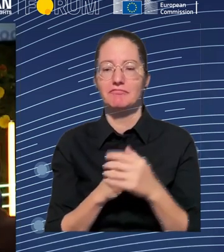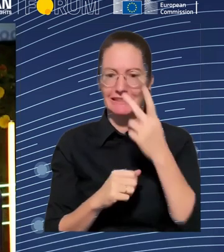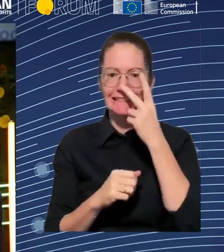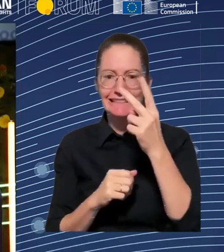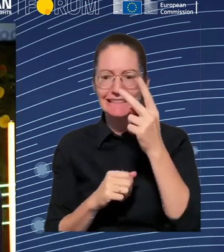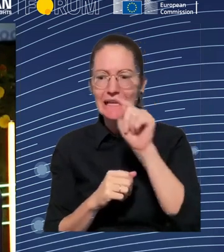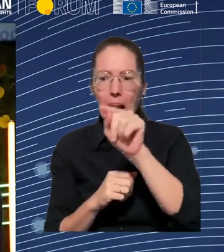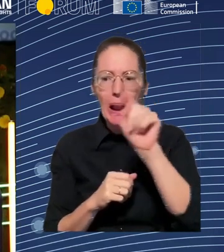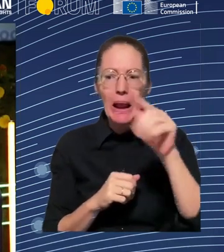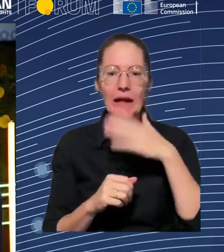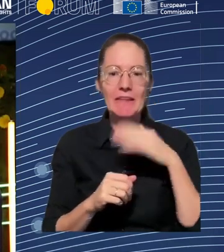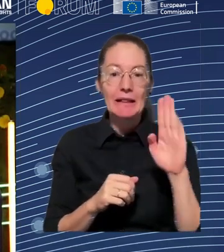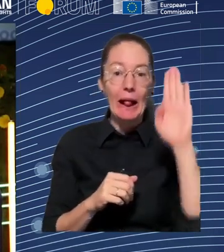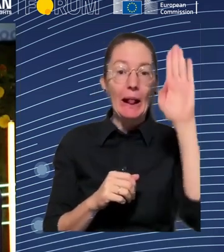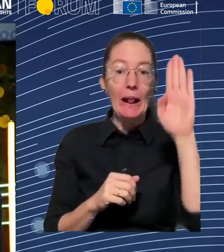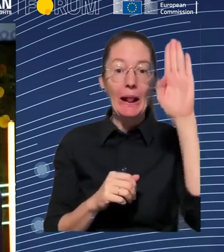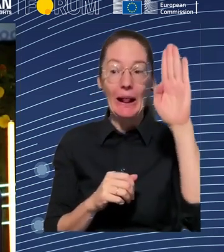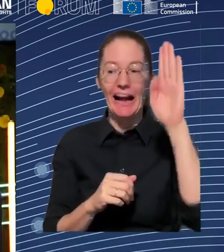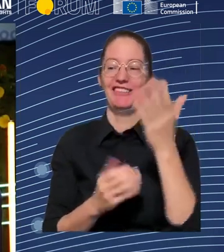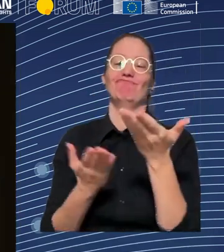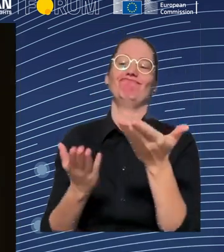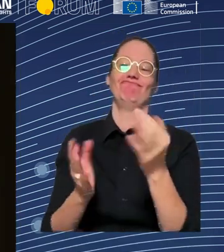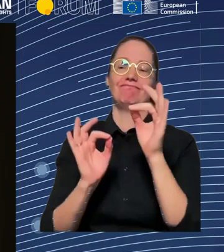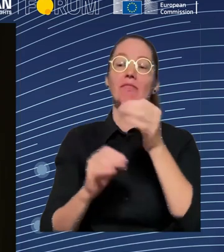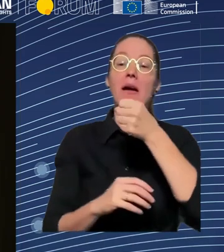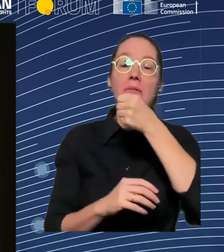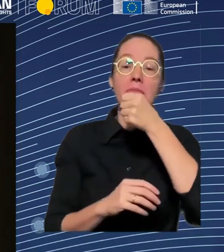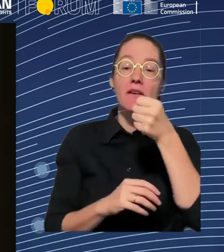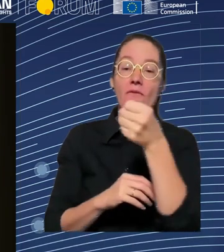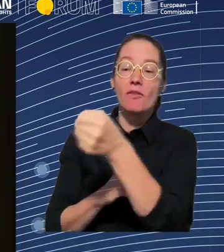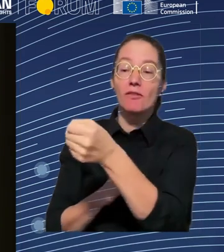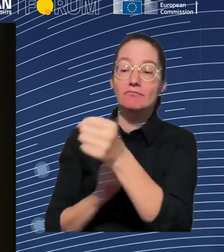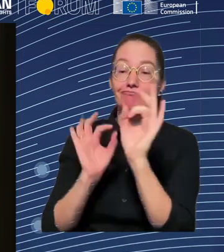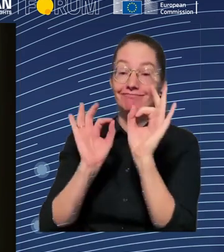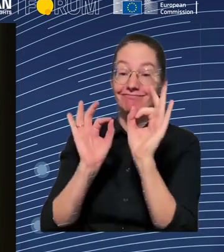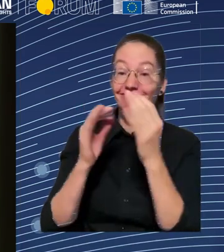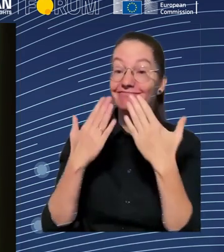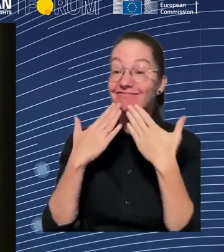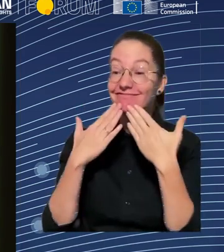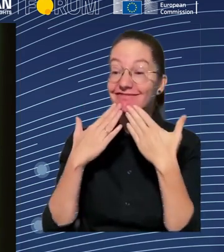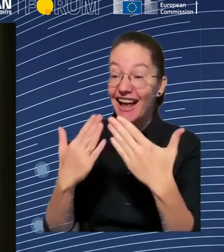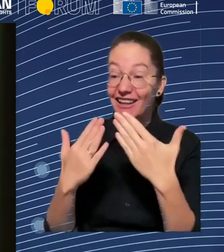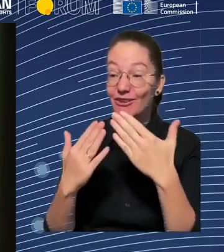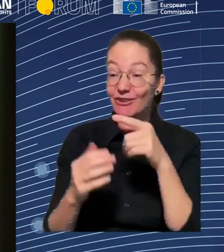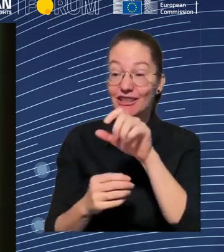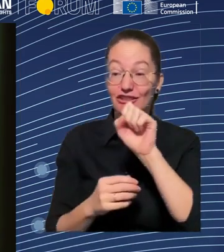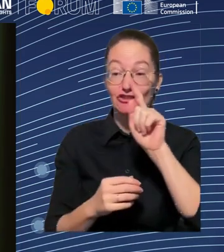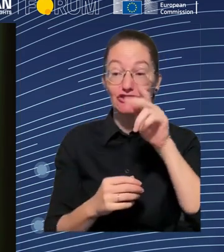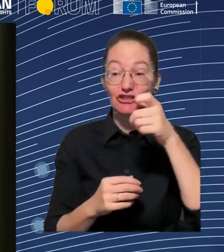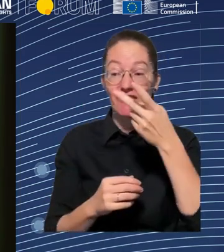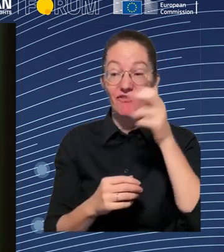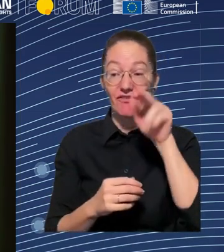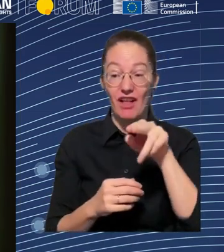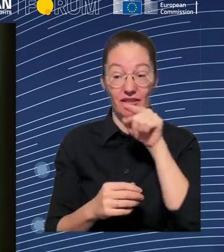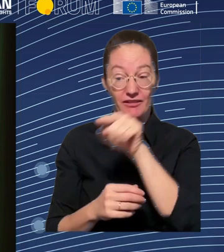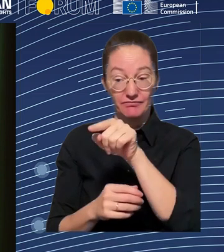Thank you, thank you. Stefan Grahn, working for the European Trade Union Confederation, and thank you all for the really well panel.